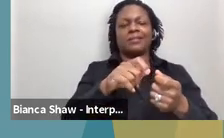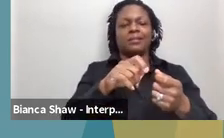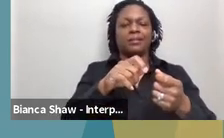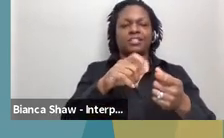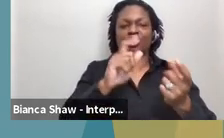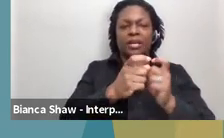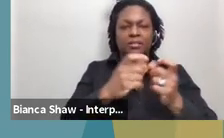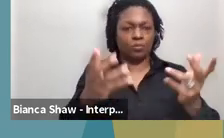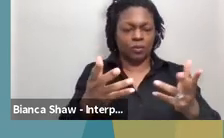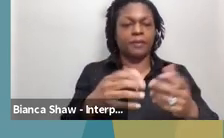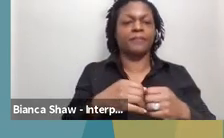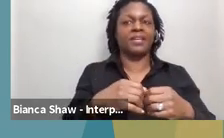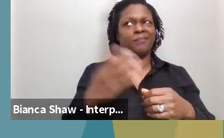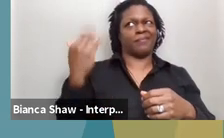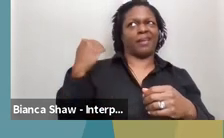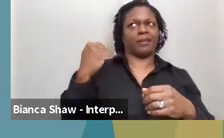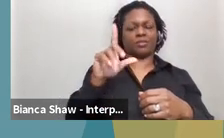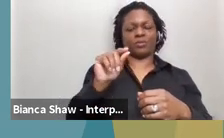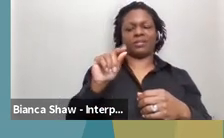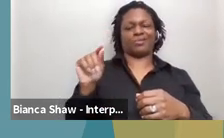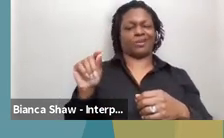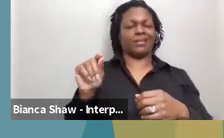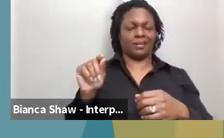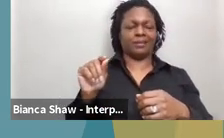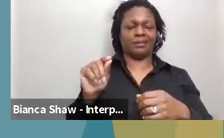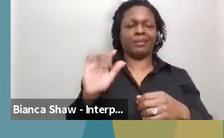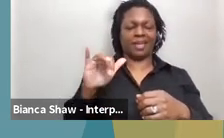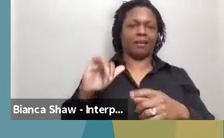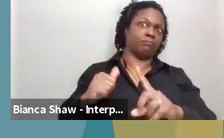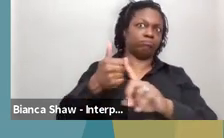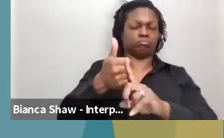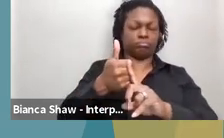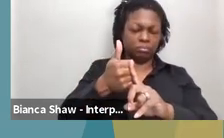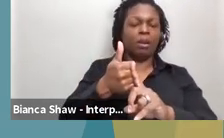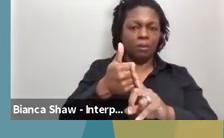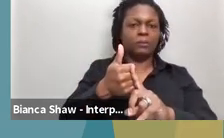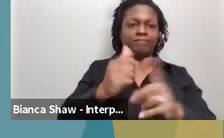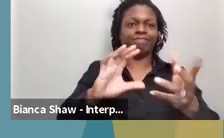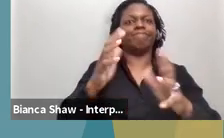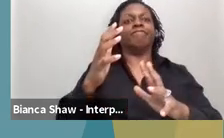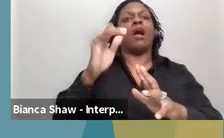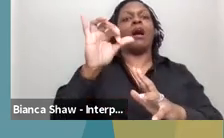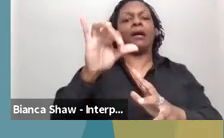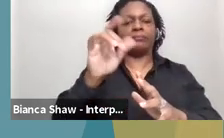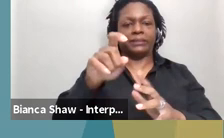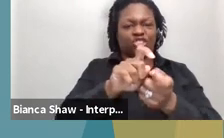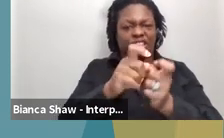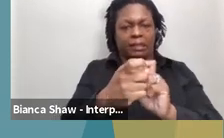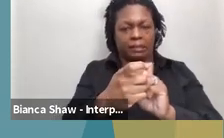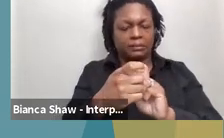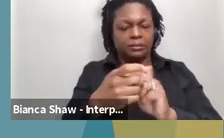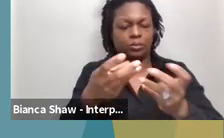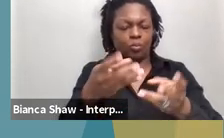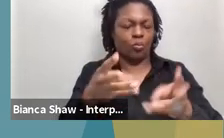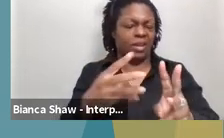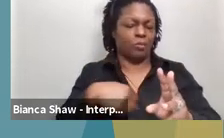in early 2020, um, many modifications had to be made to the programs and services that we provide. And some of these include, you can